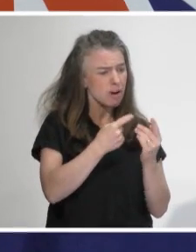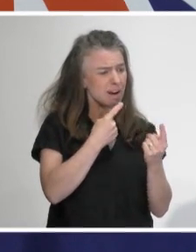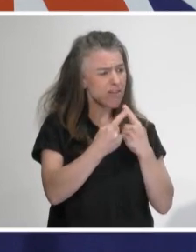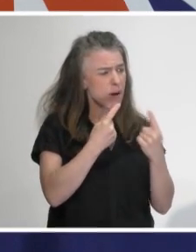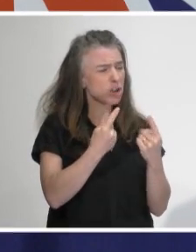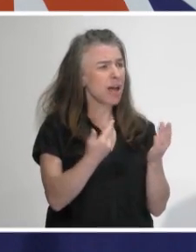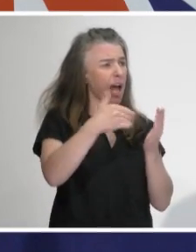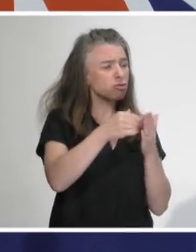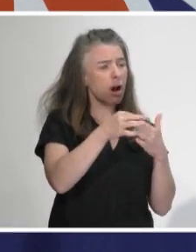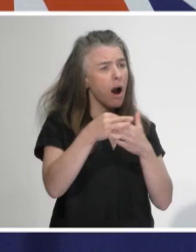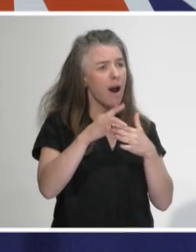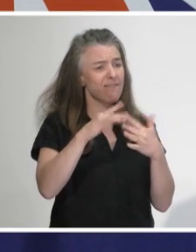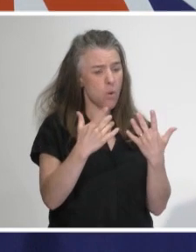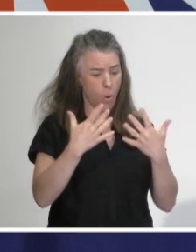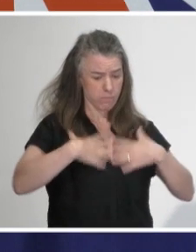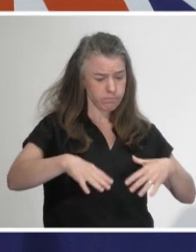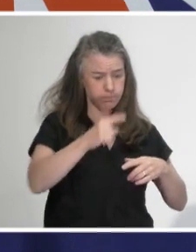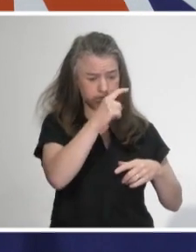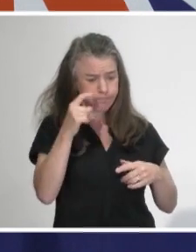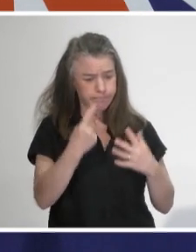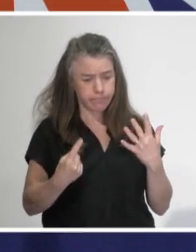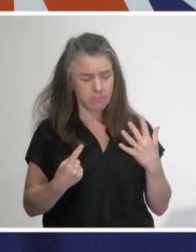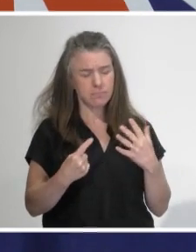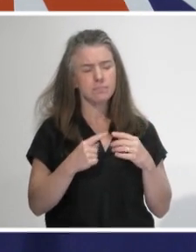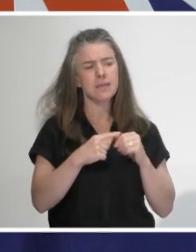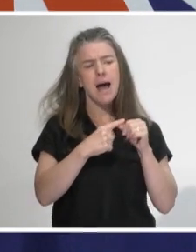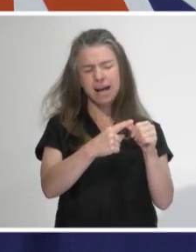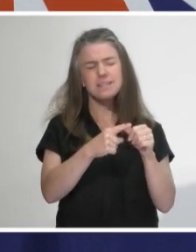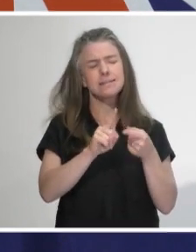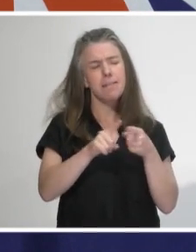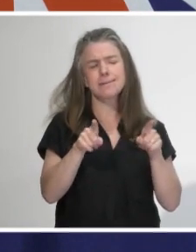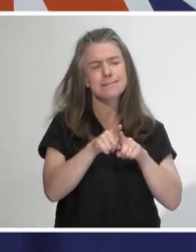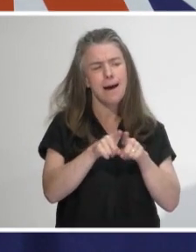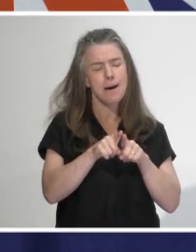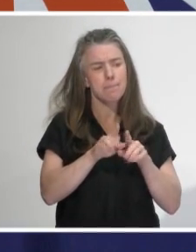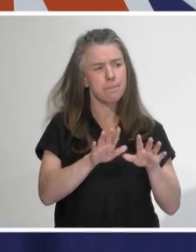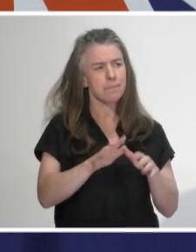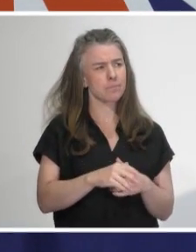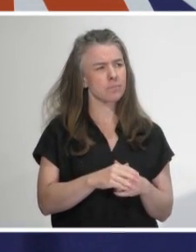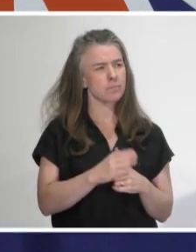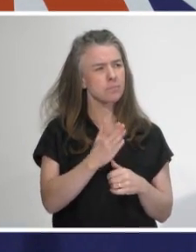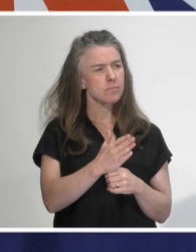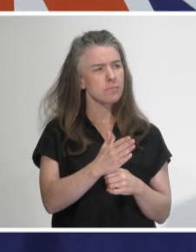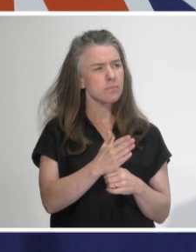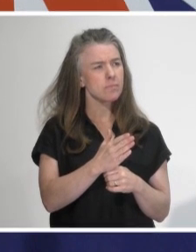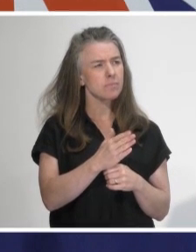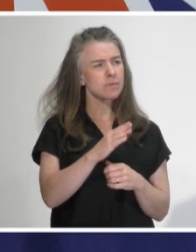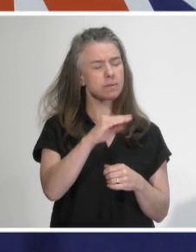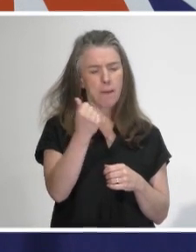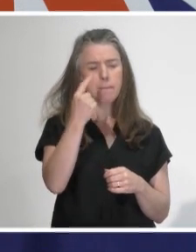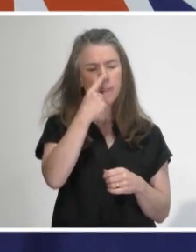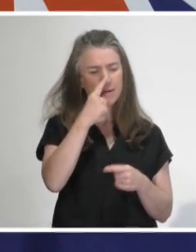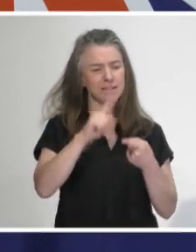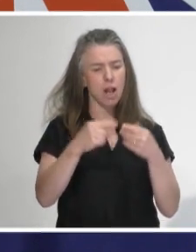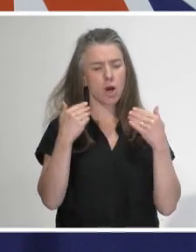at all? The current guidance stands, yes. Something just a little bit different. We've seen really, really small versions of weddings going ahead where it's just